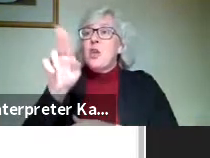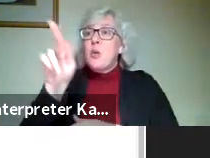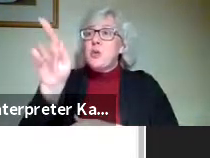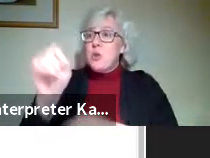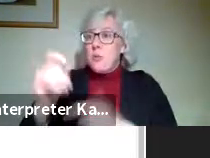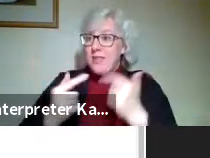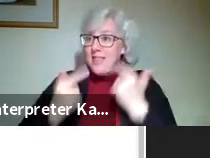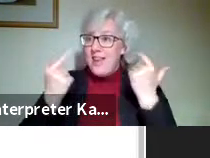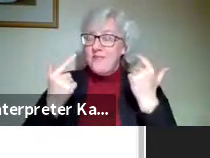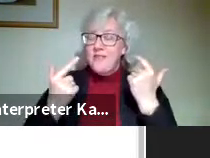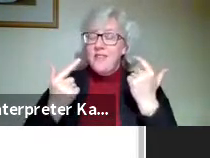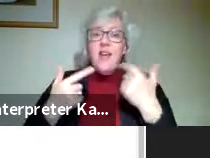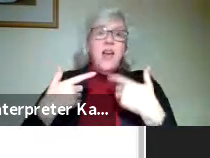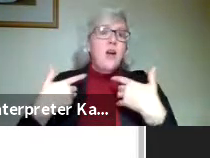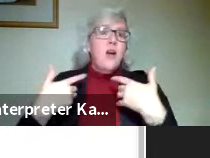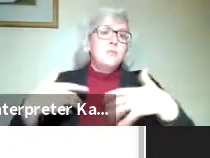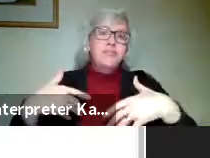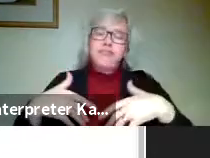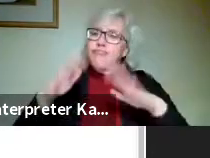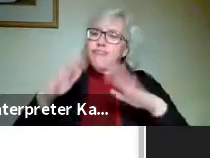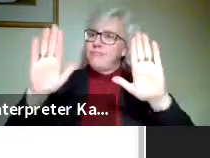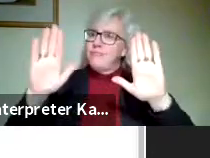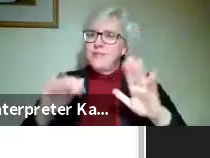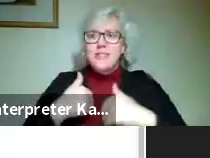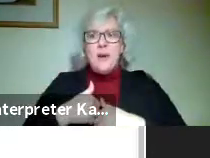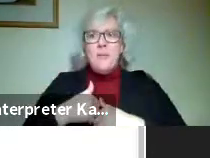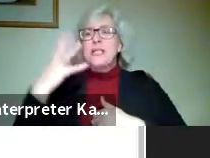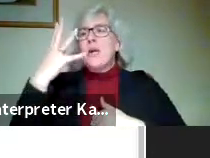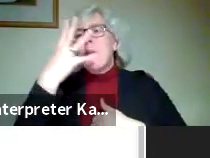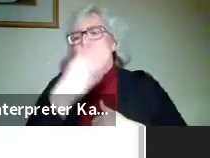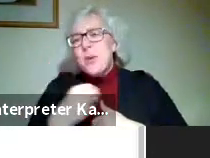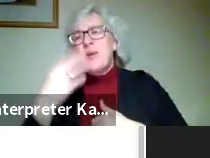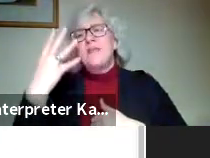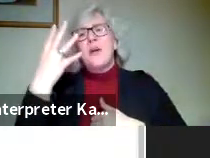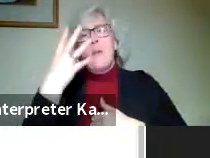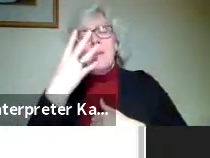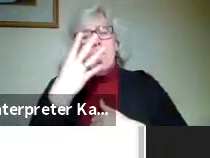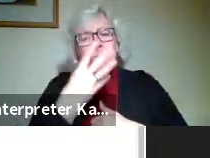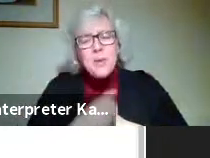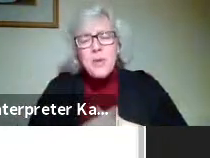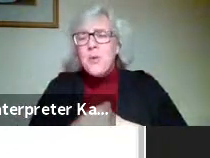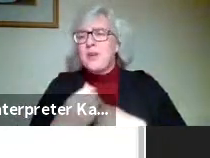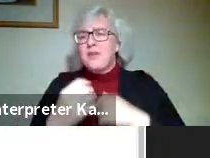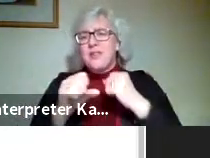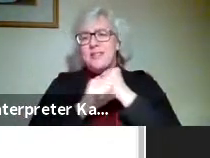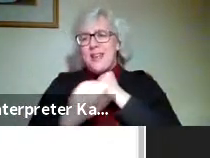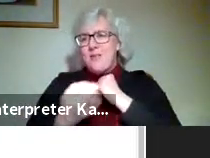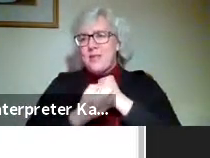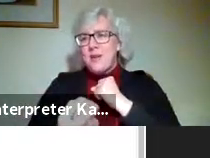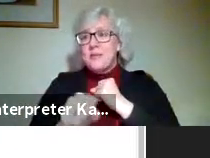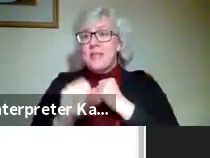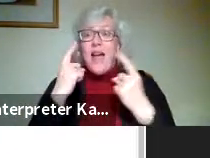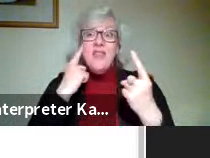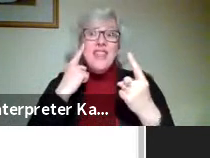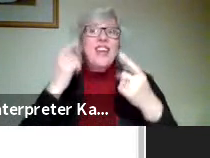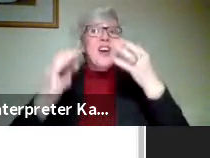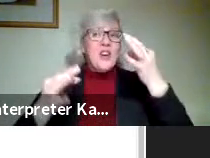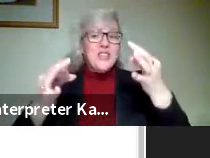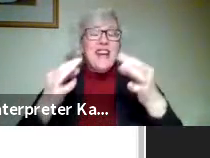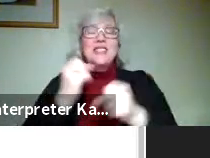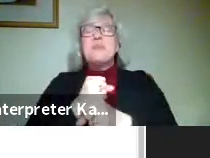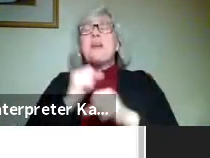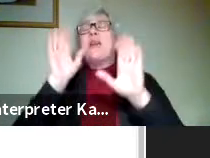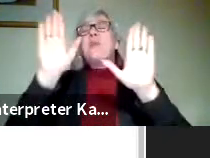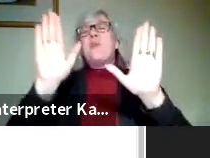He did a great job. It's a beautiful, beautiful promotion, and I think our judges made such a